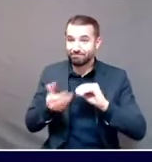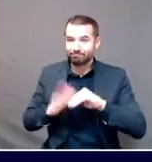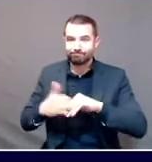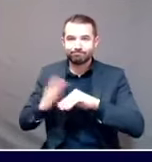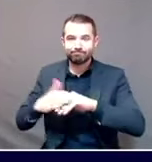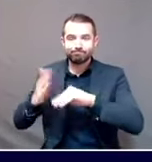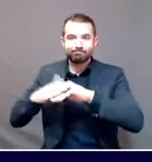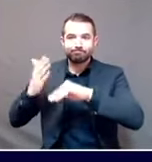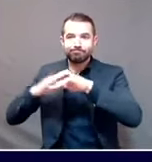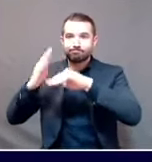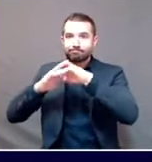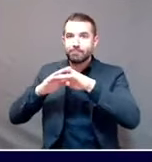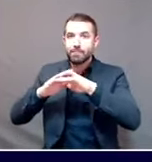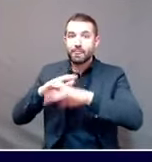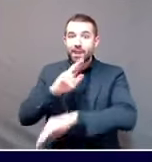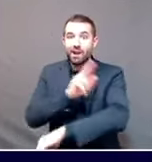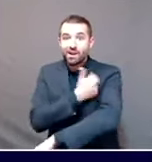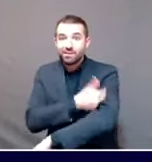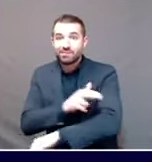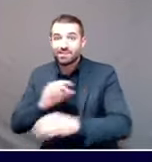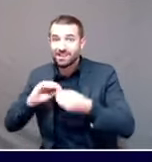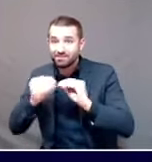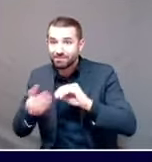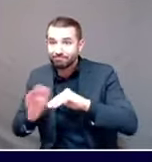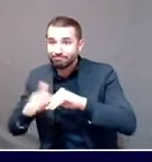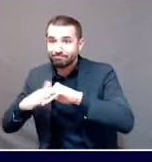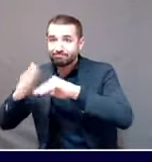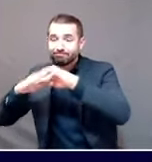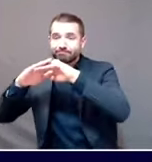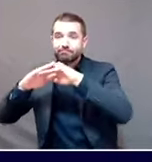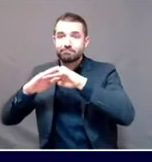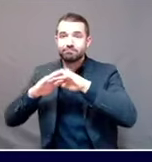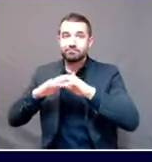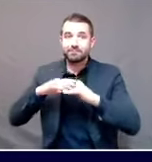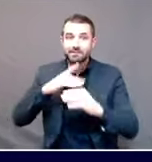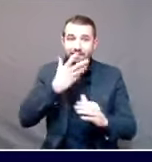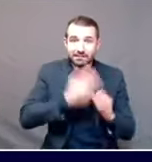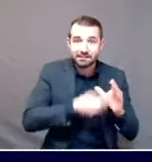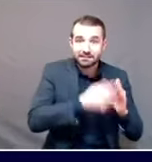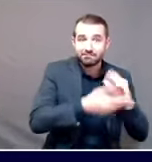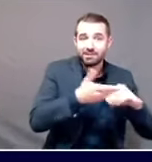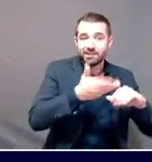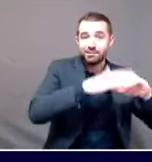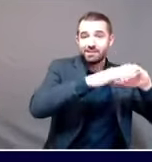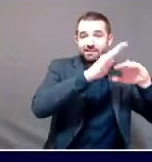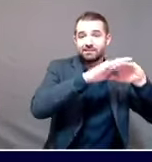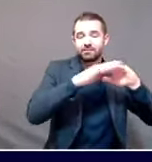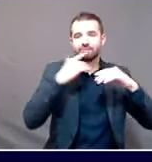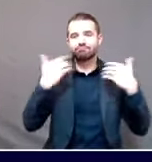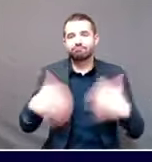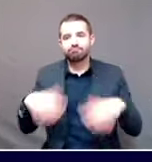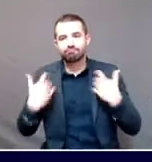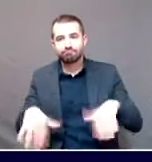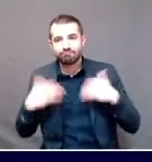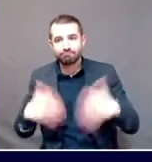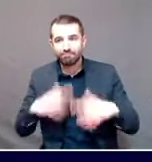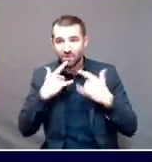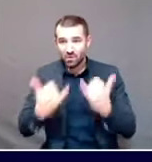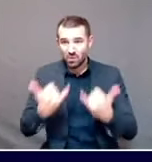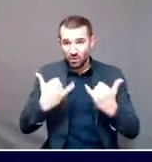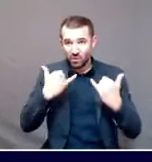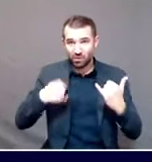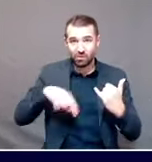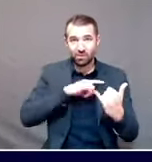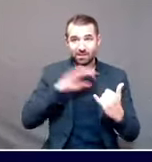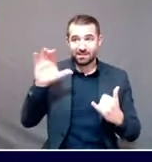and then shortly, sadly, after that, deaths. All of those changes prompting us at the Maine CDC to confront some very difficult